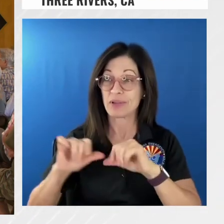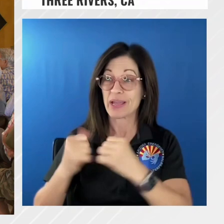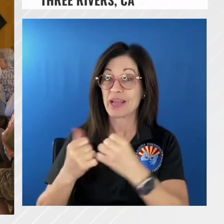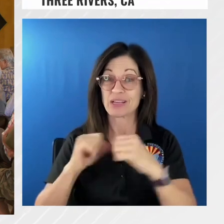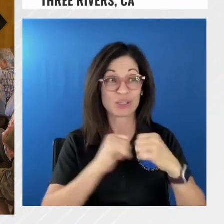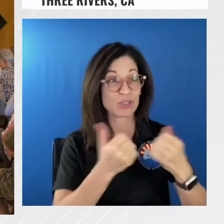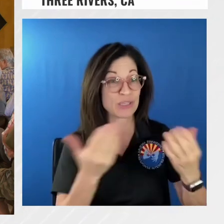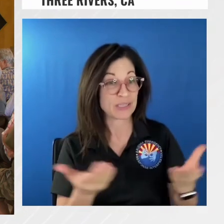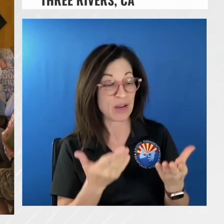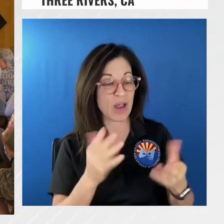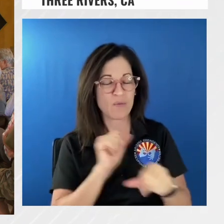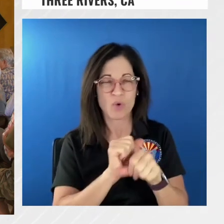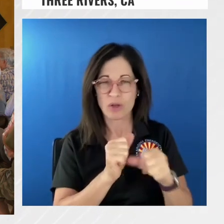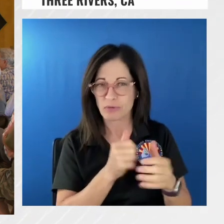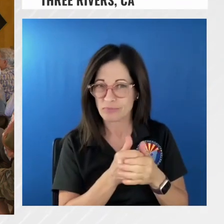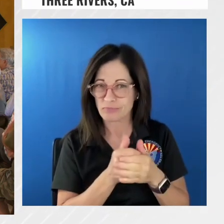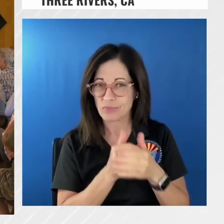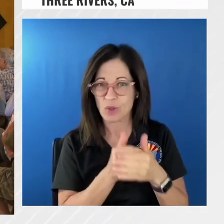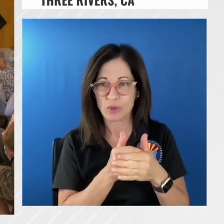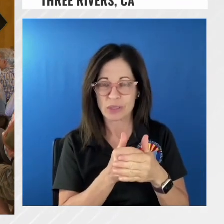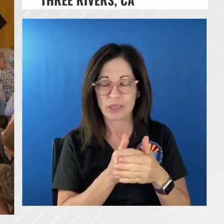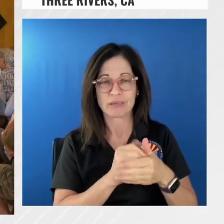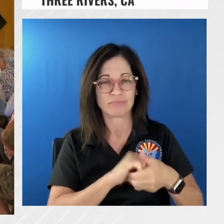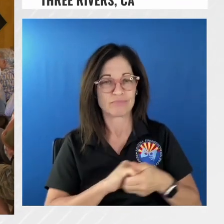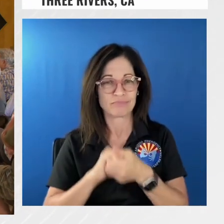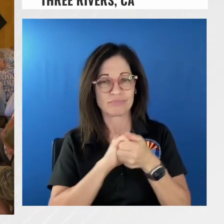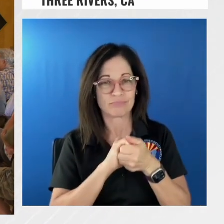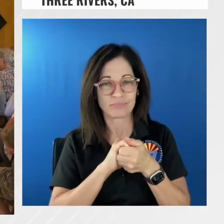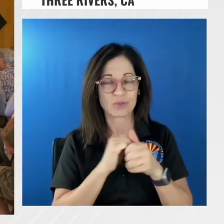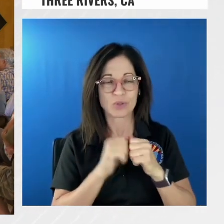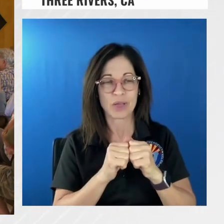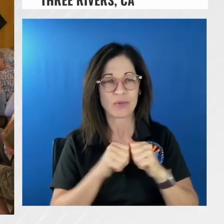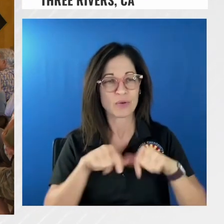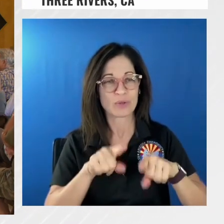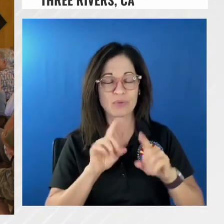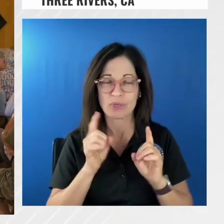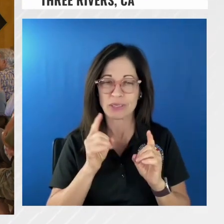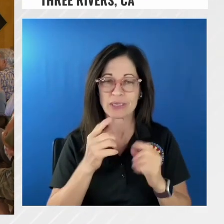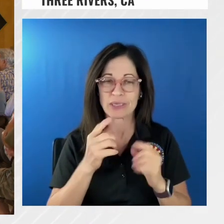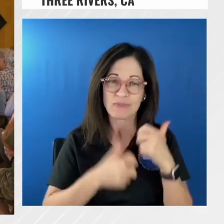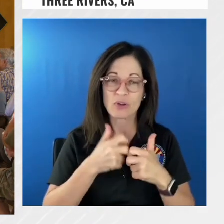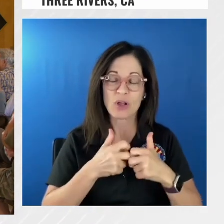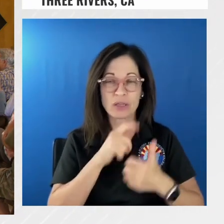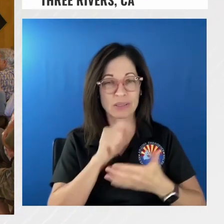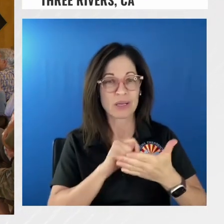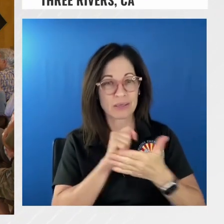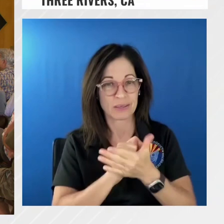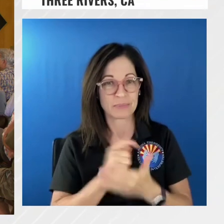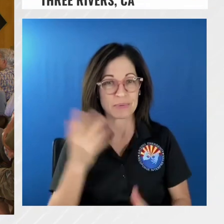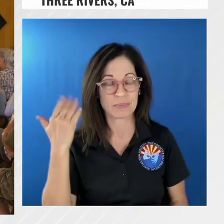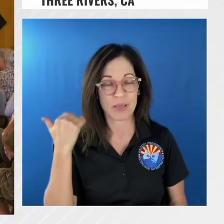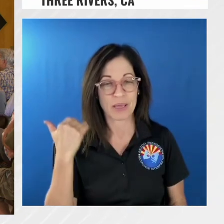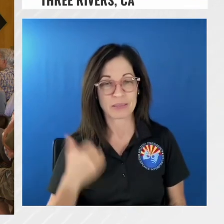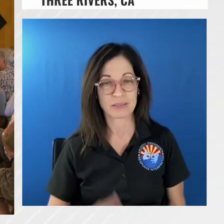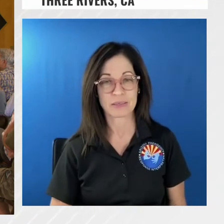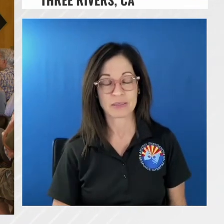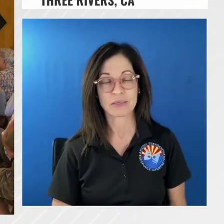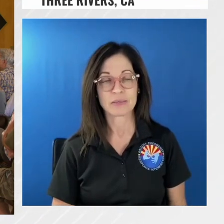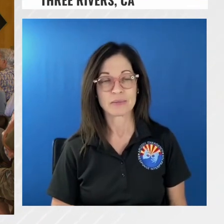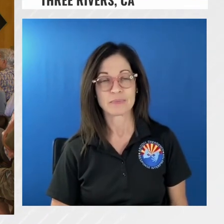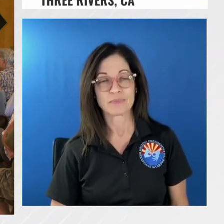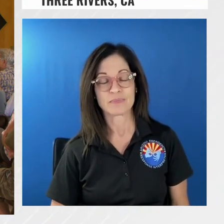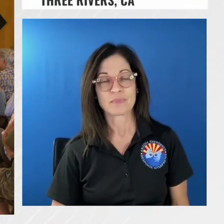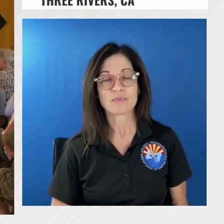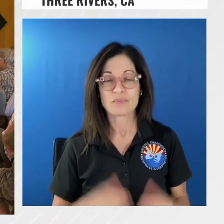closely together through some pretty dark days and tough times in the past and we're able to really capitalize